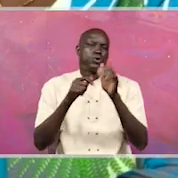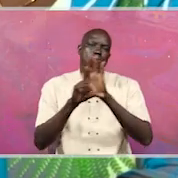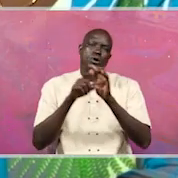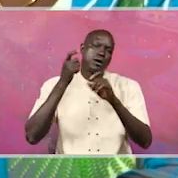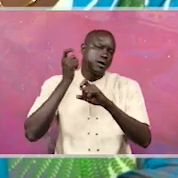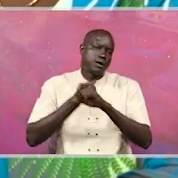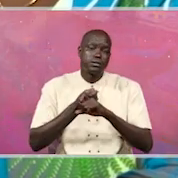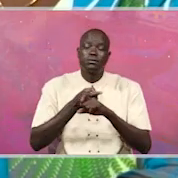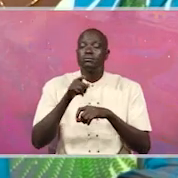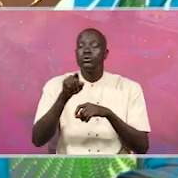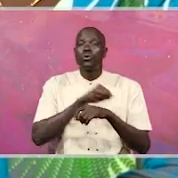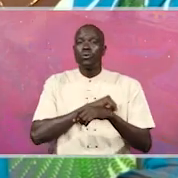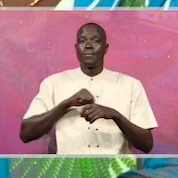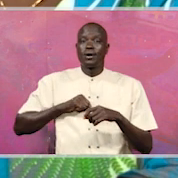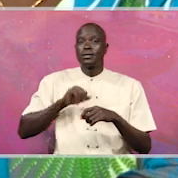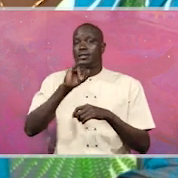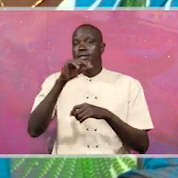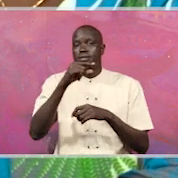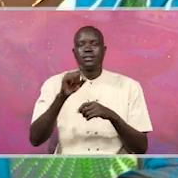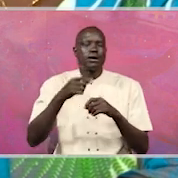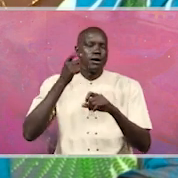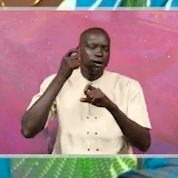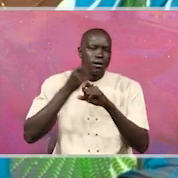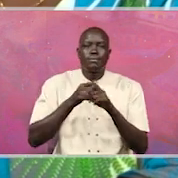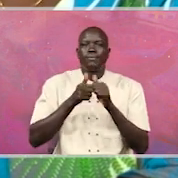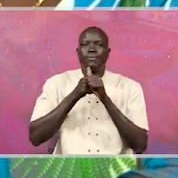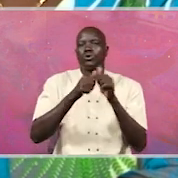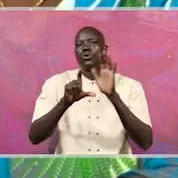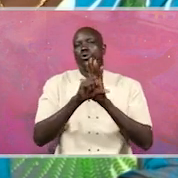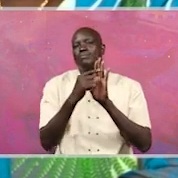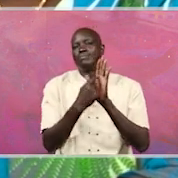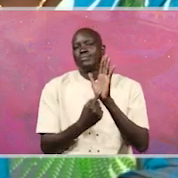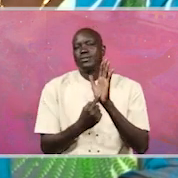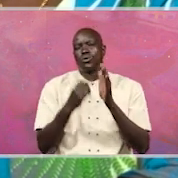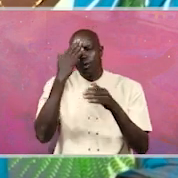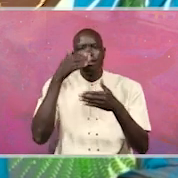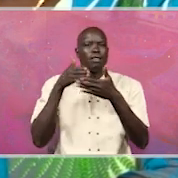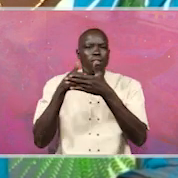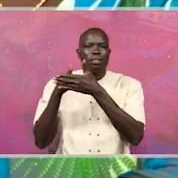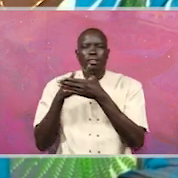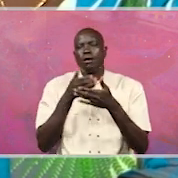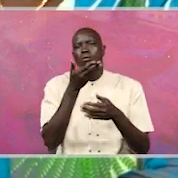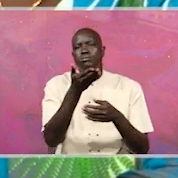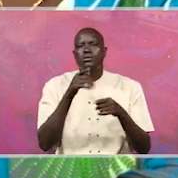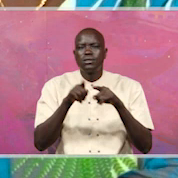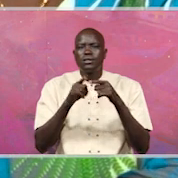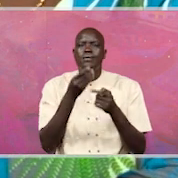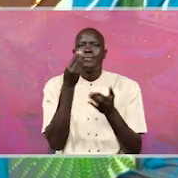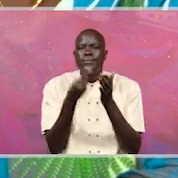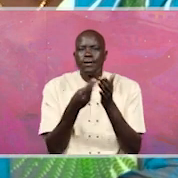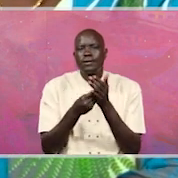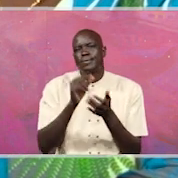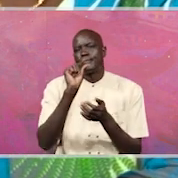she is not free to do what she's supposed to do as provided for in the law. There's a lot of interference. On top of being underfunded